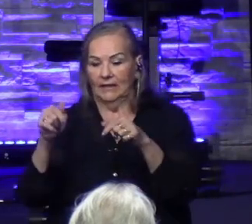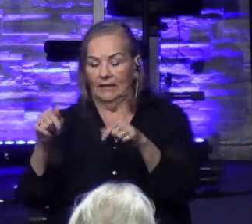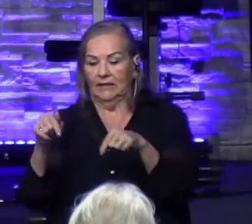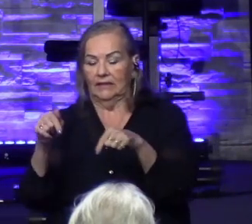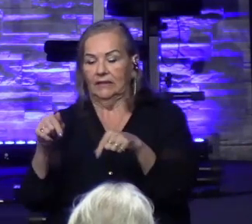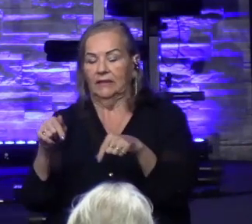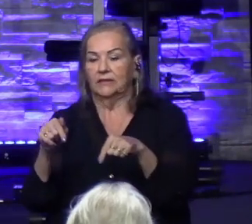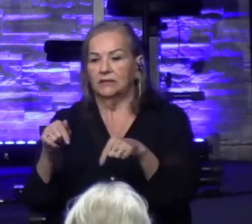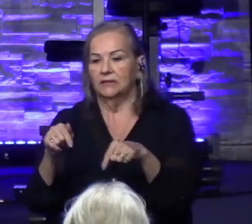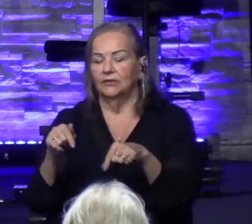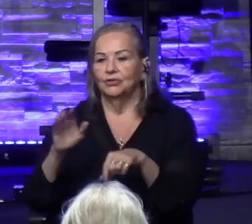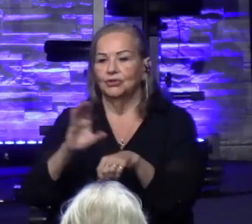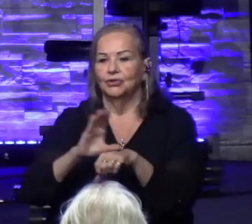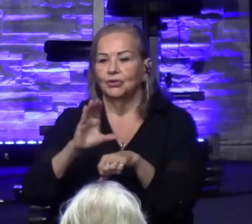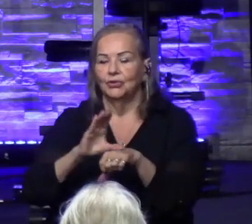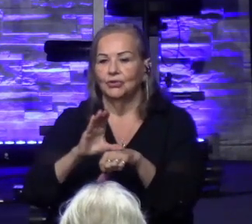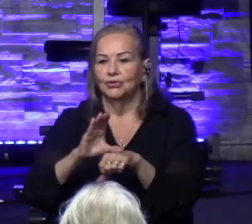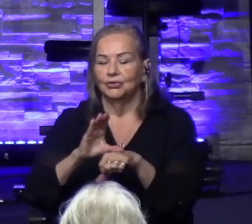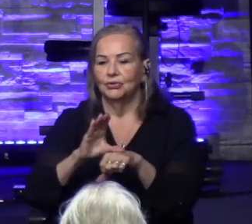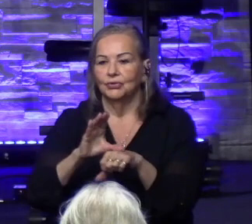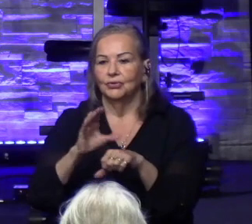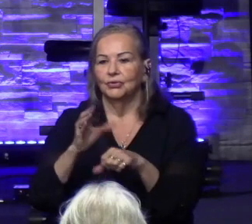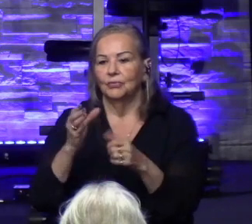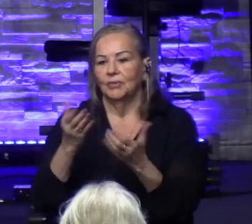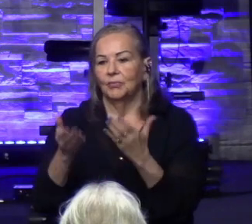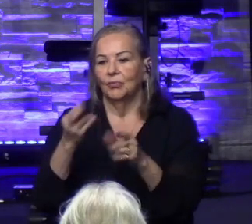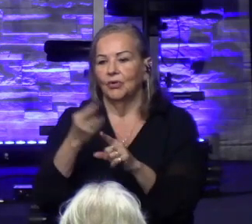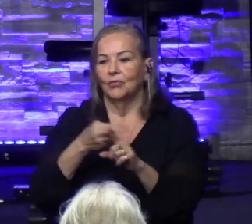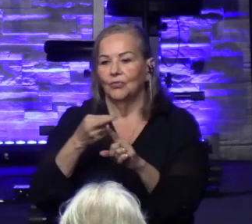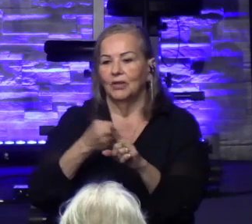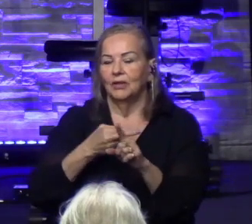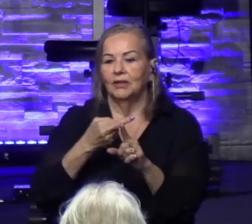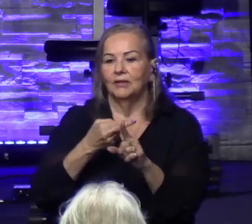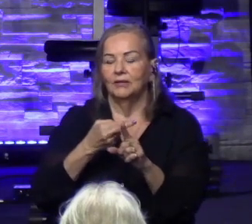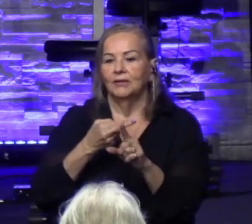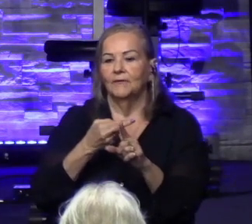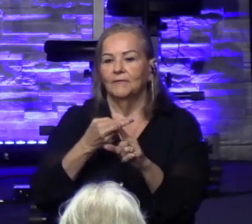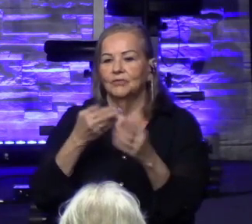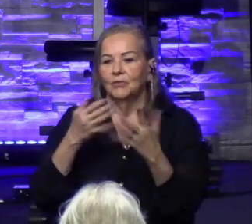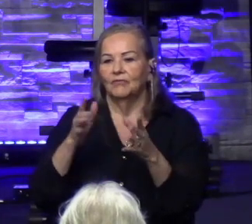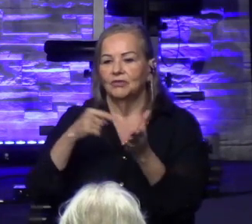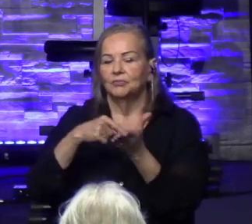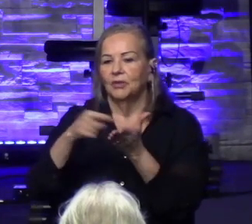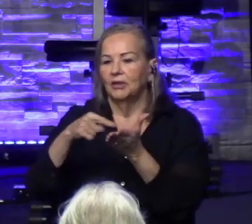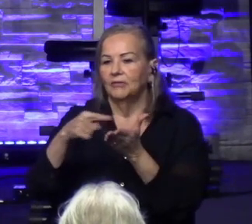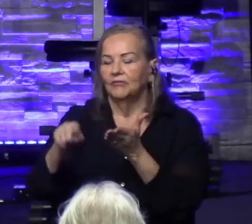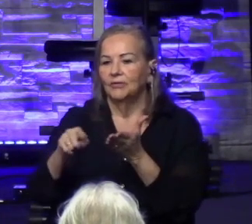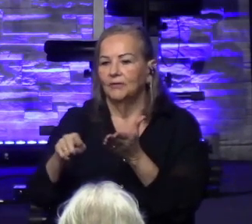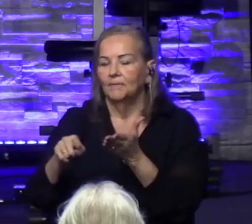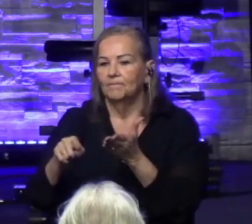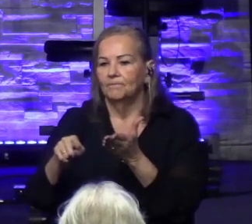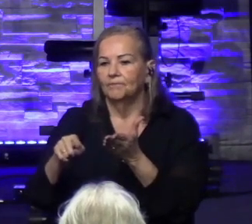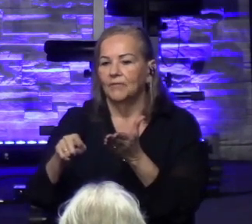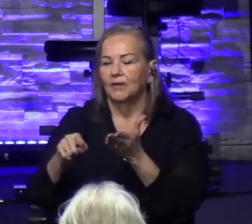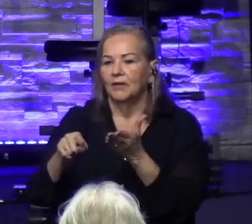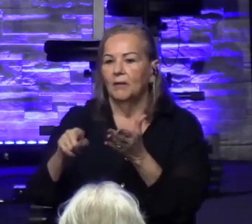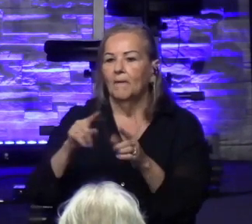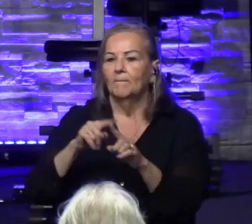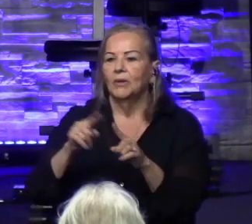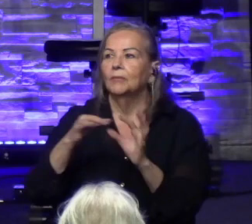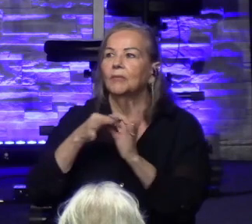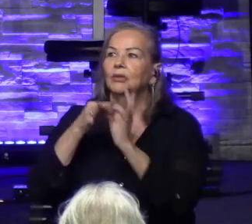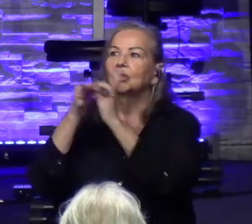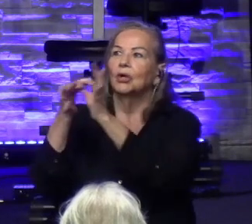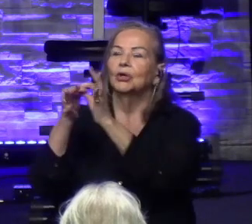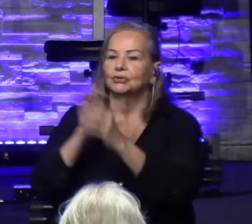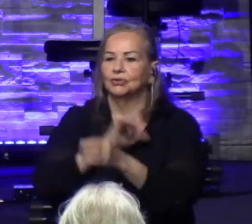And we may be renting two suites out of it, but all of this belongs to the Lord. He is in control, and we just want to be able to steward what